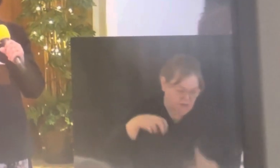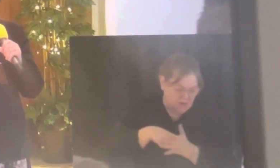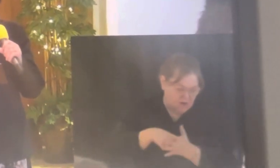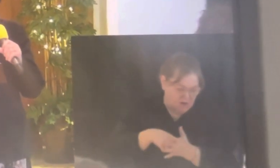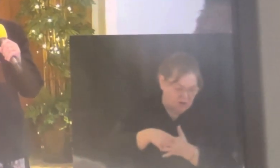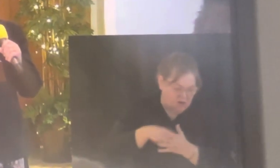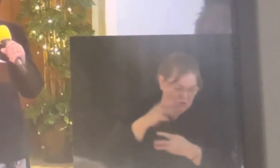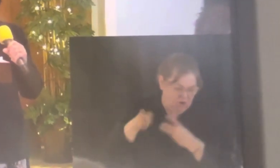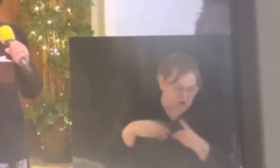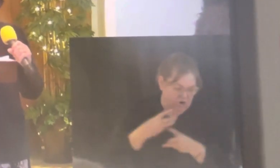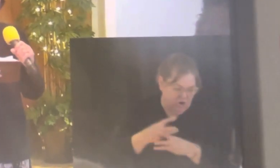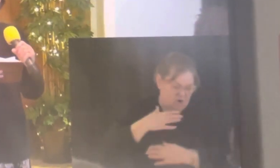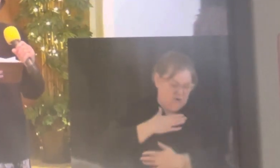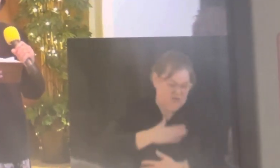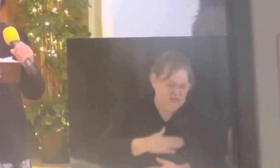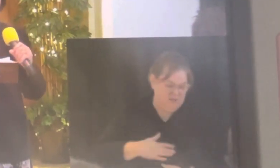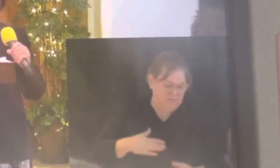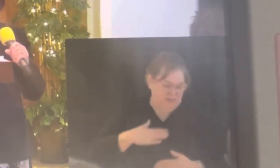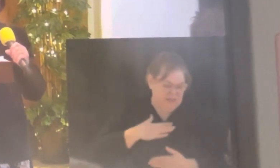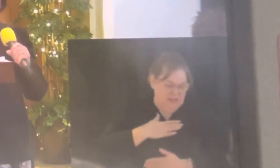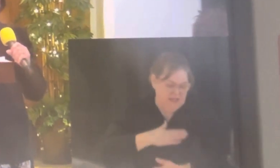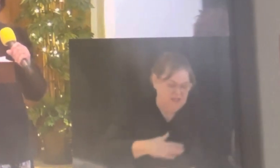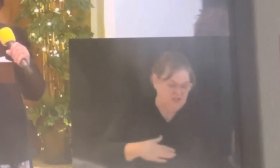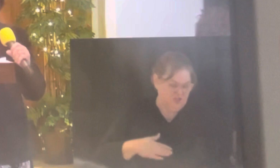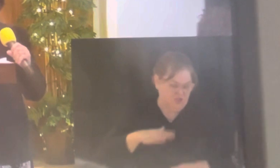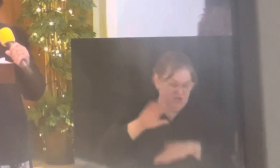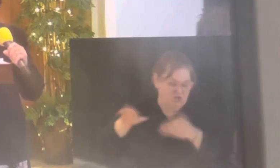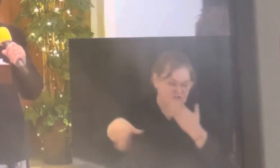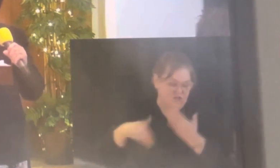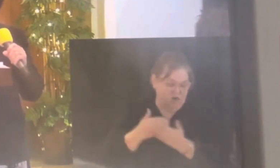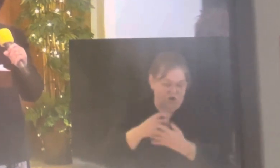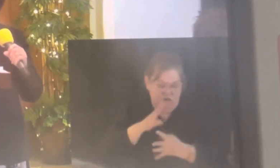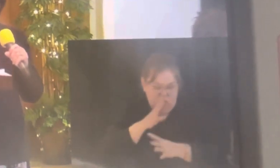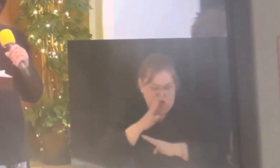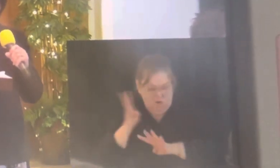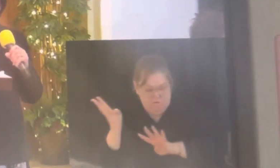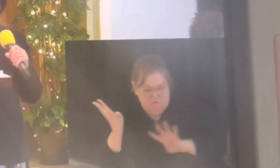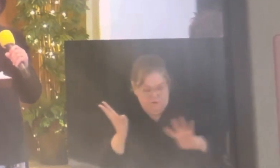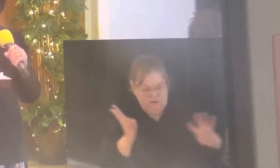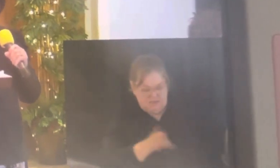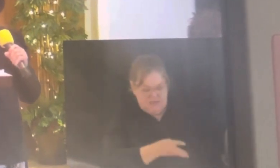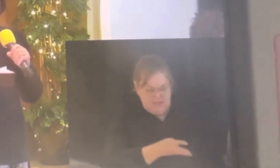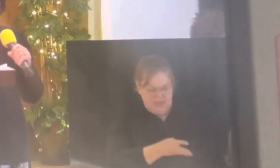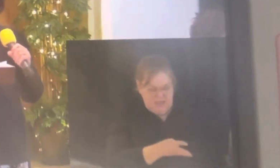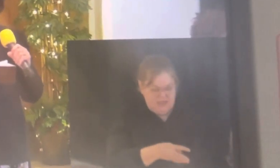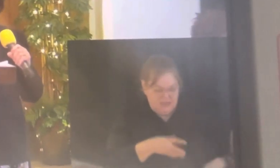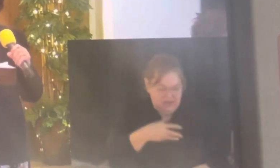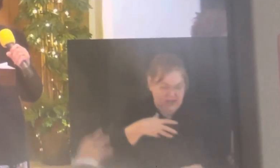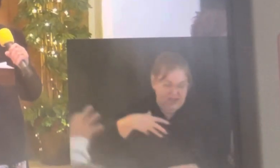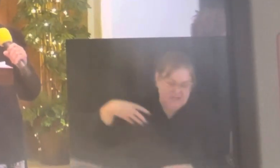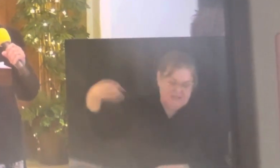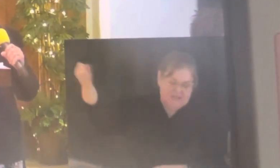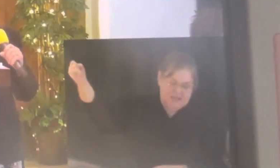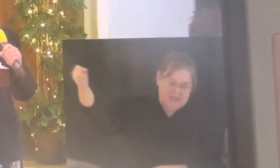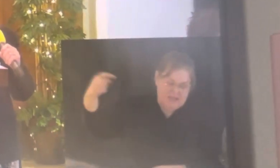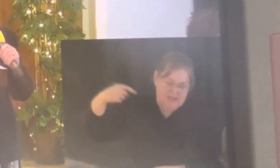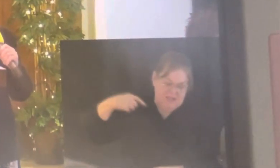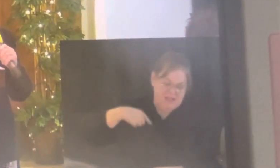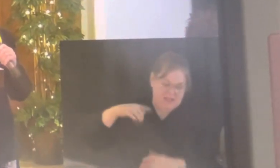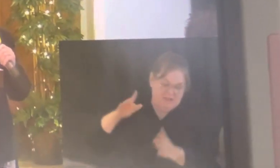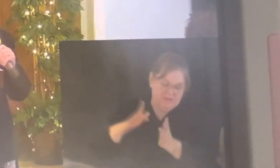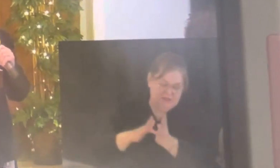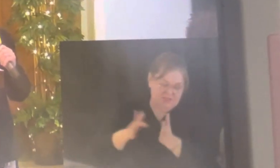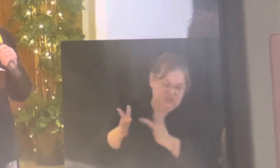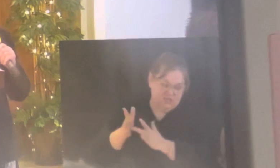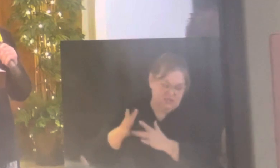Worldly pleasures are forsaken, take